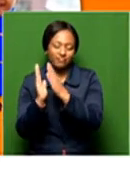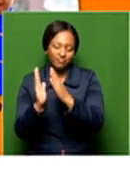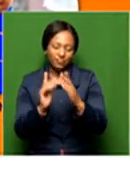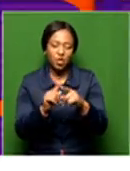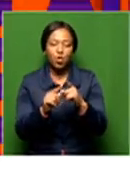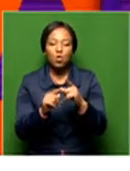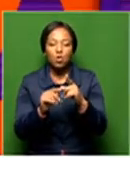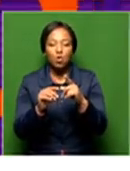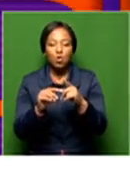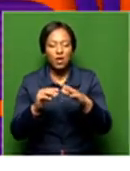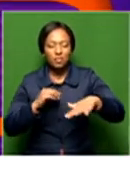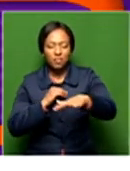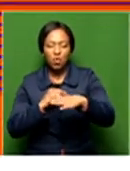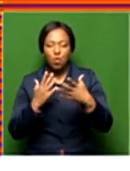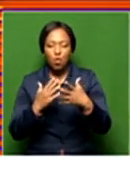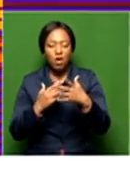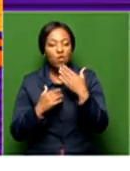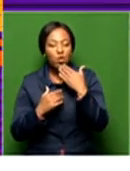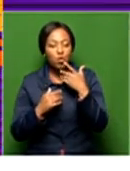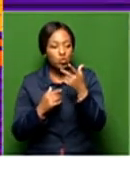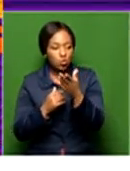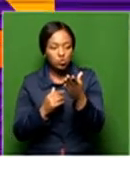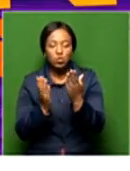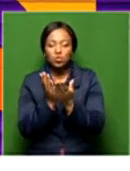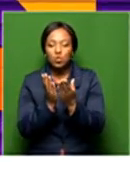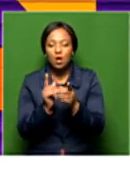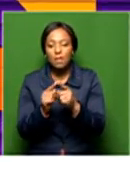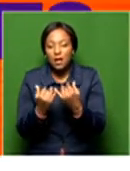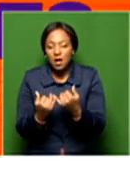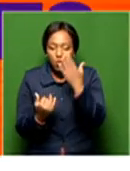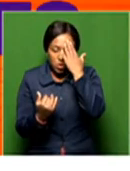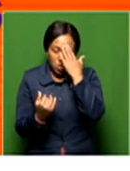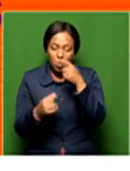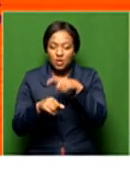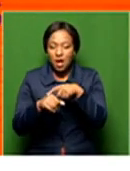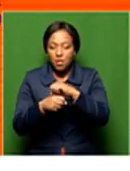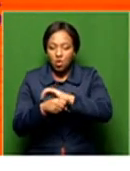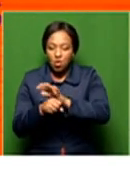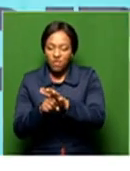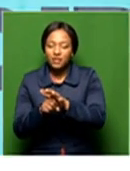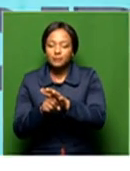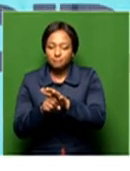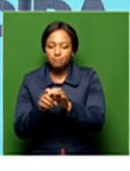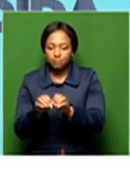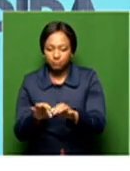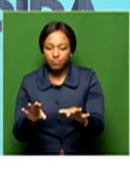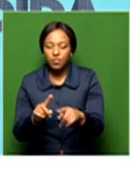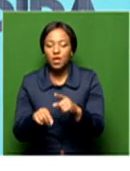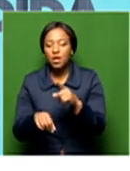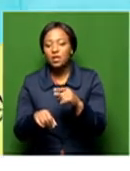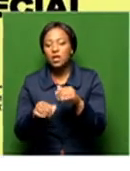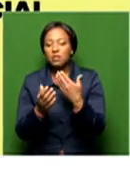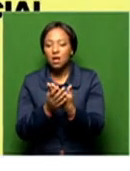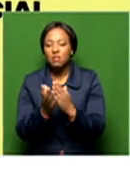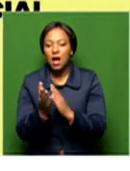for those who are in school now. And because, as we know, we're under the COVID pandemic, people can be able to access